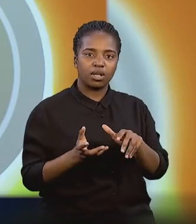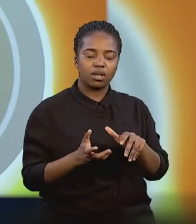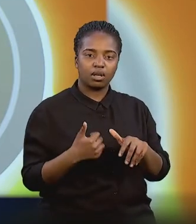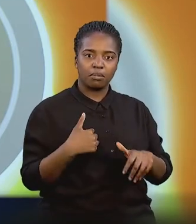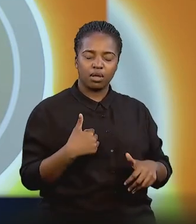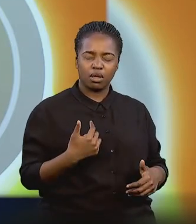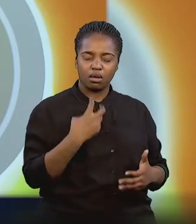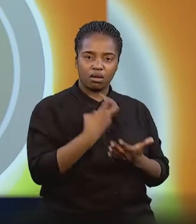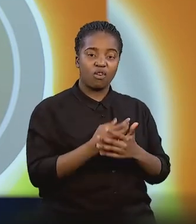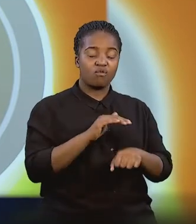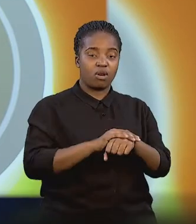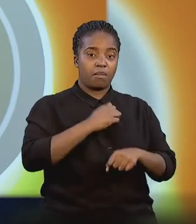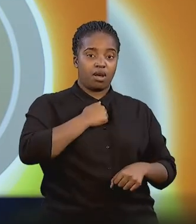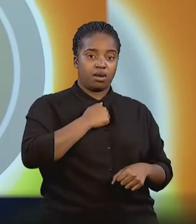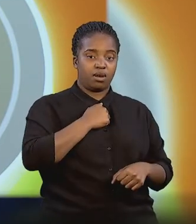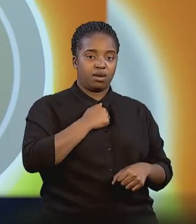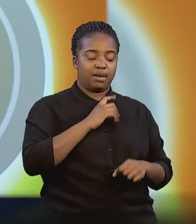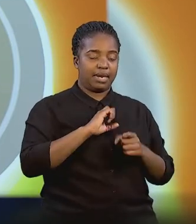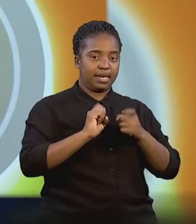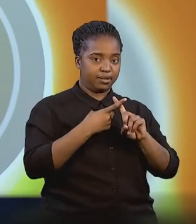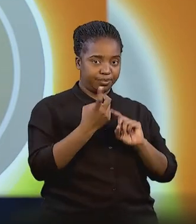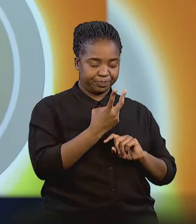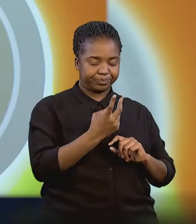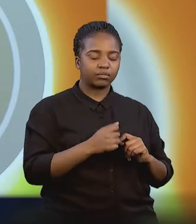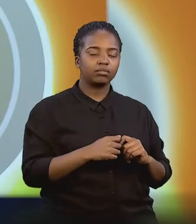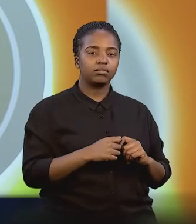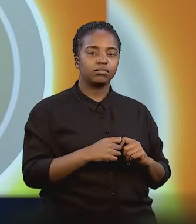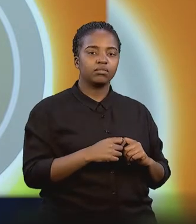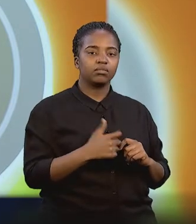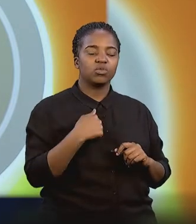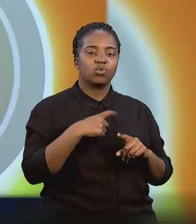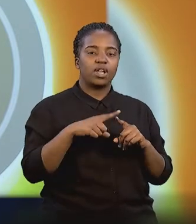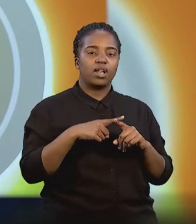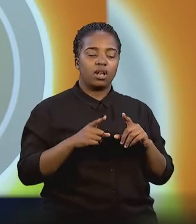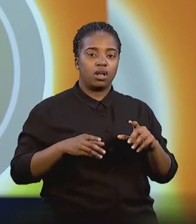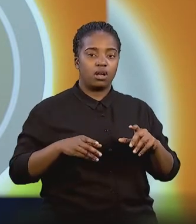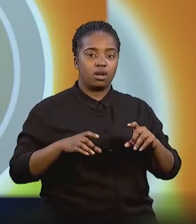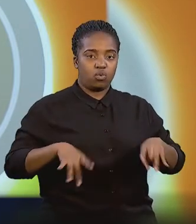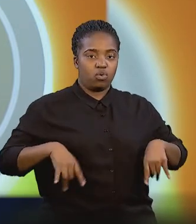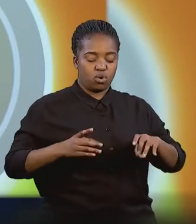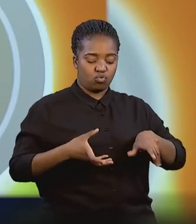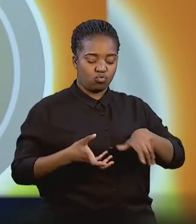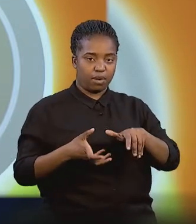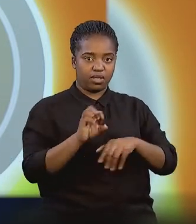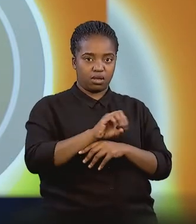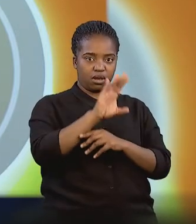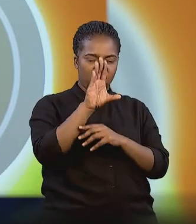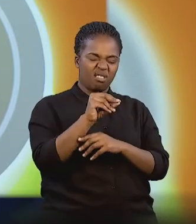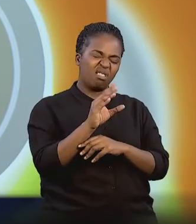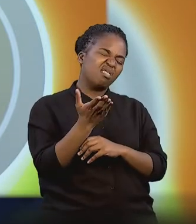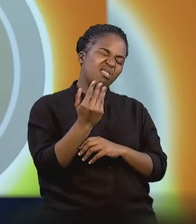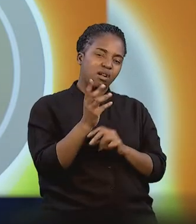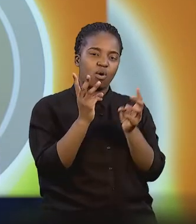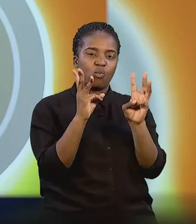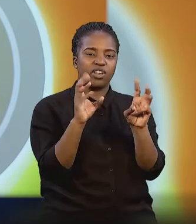And it was actually by a friend of mine who was also in an accident. And he plays for wheelchair rugby South Africa. And he